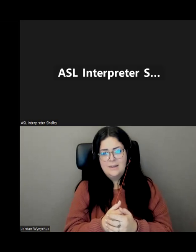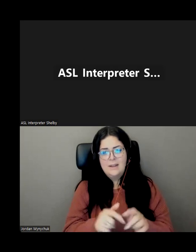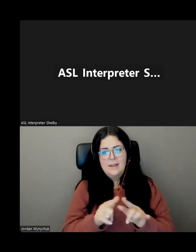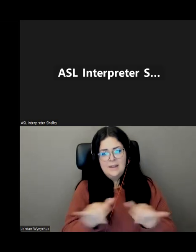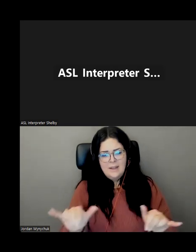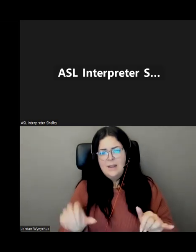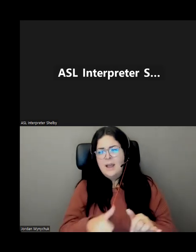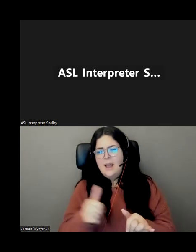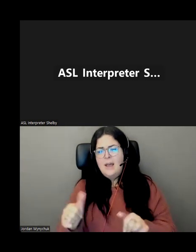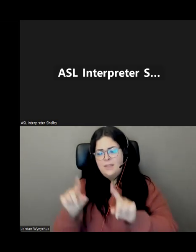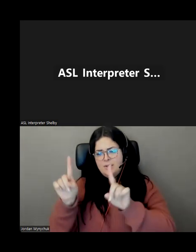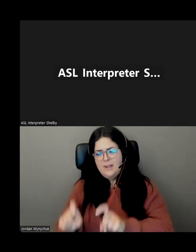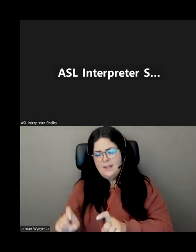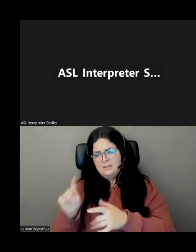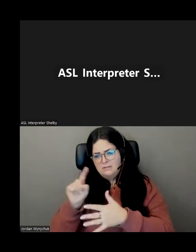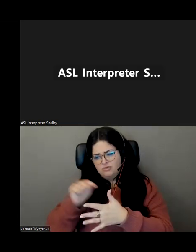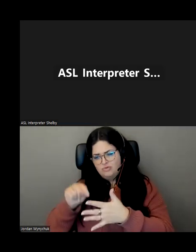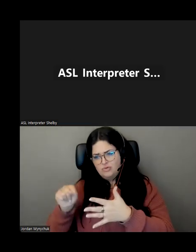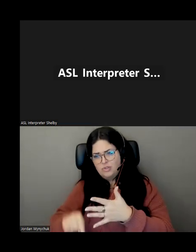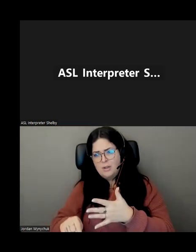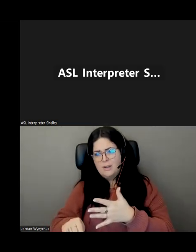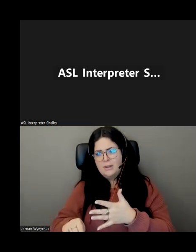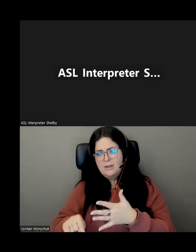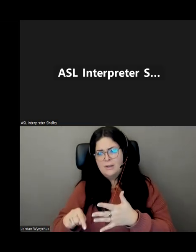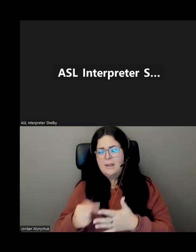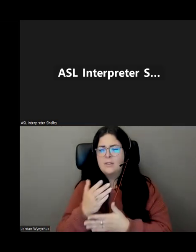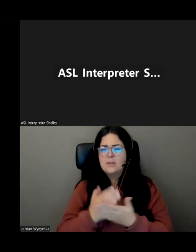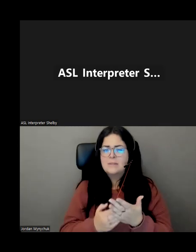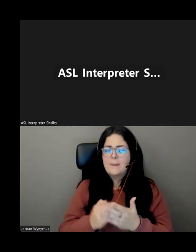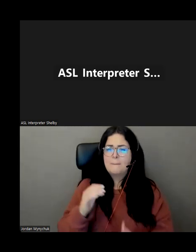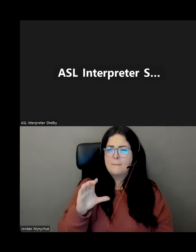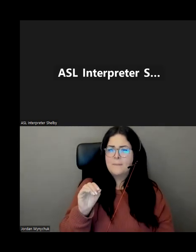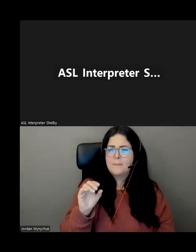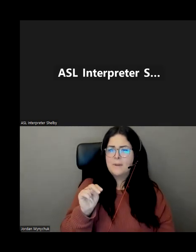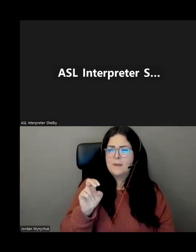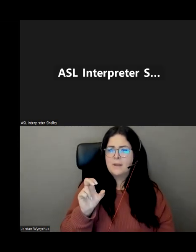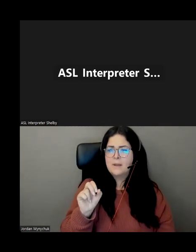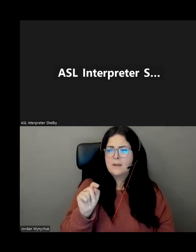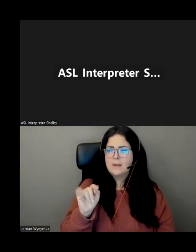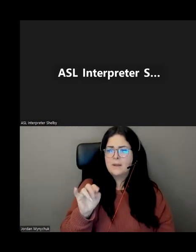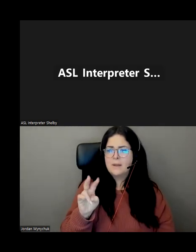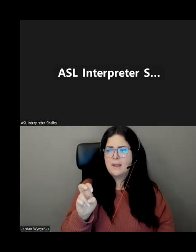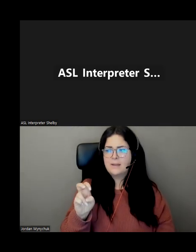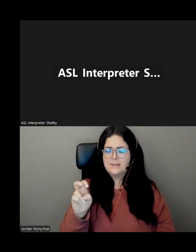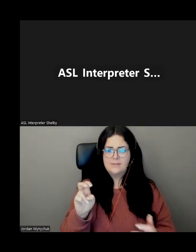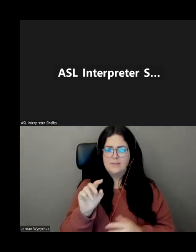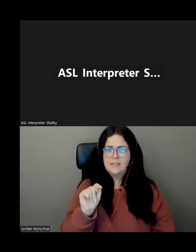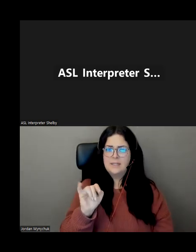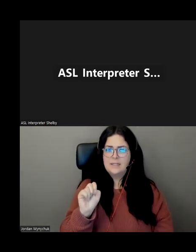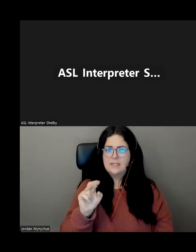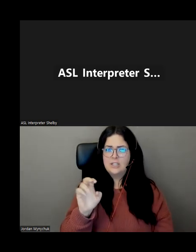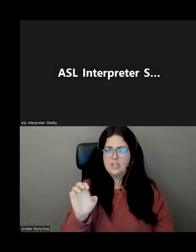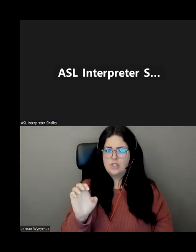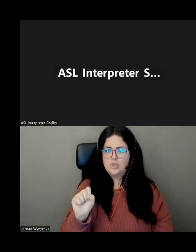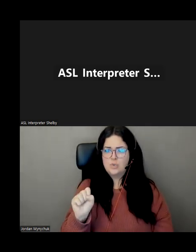tests done and i found out that i was missing connective tissues and that kind of put me into that realm so